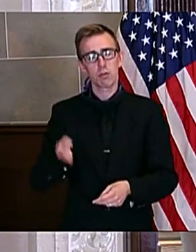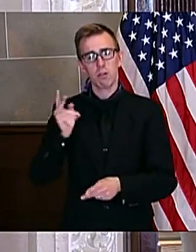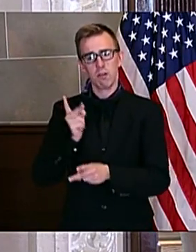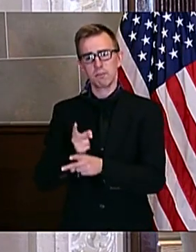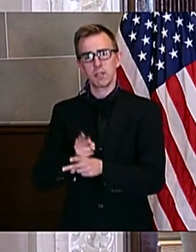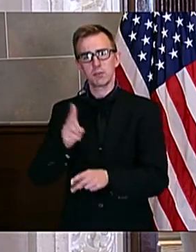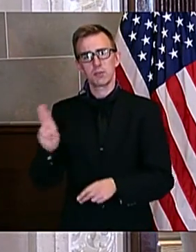States of America.